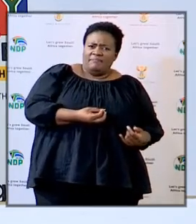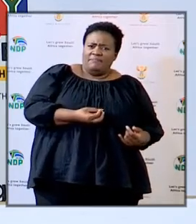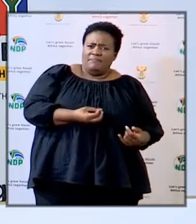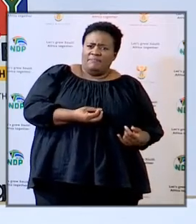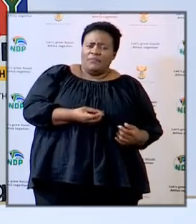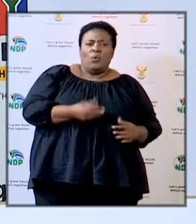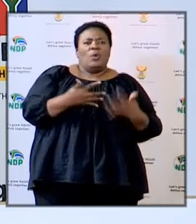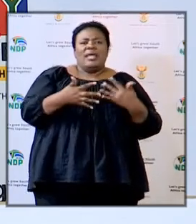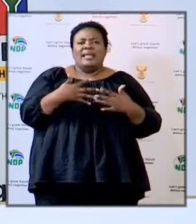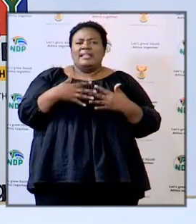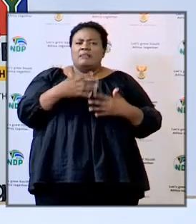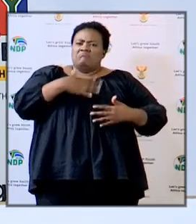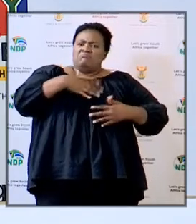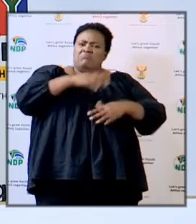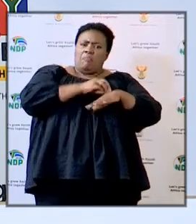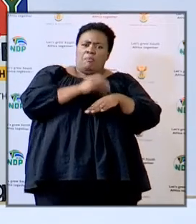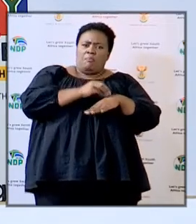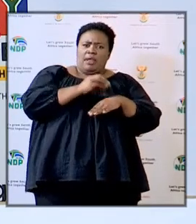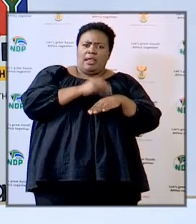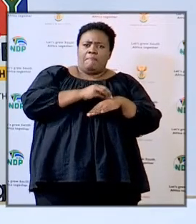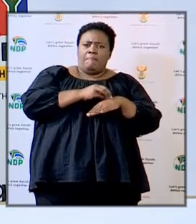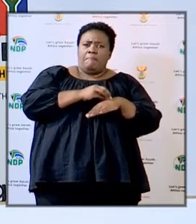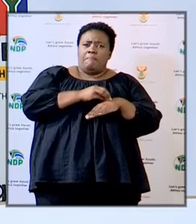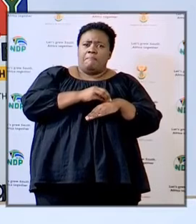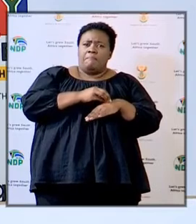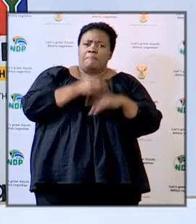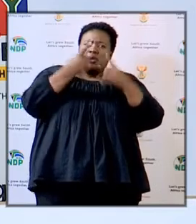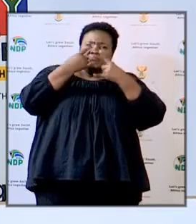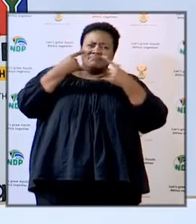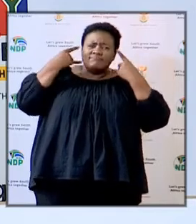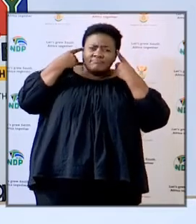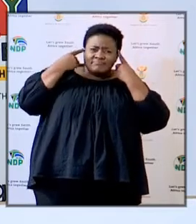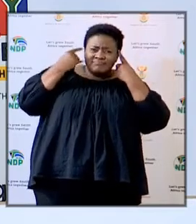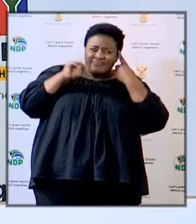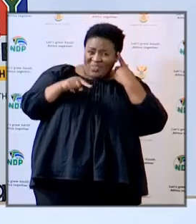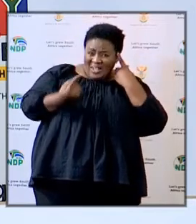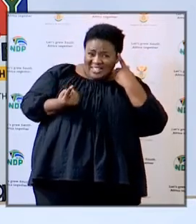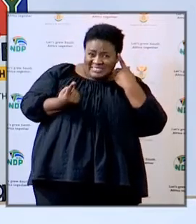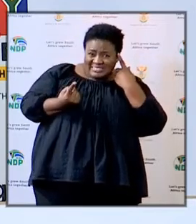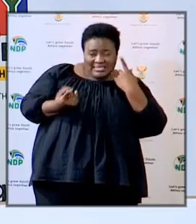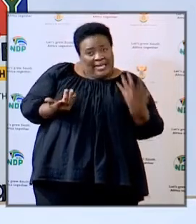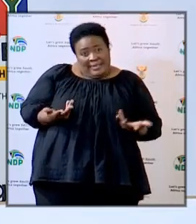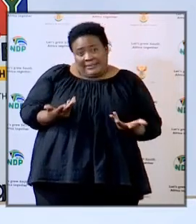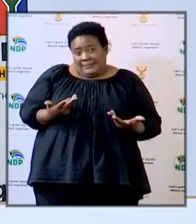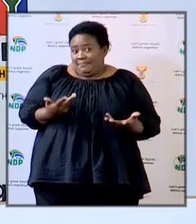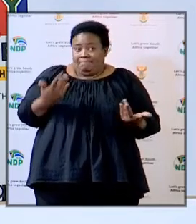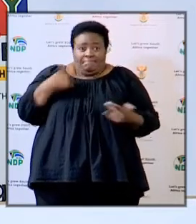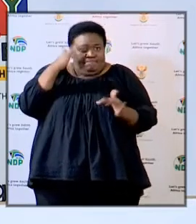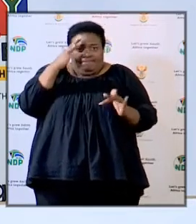respiratory disease you shouldn't put on a cloth mask I'll be